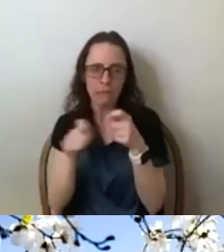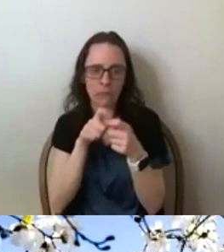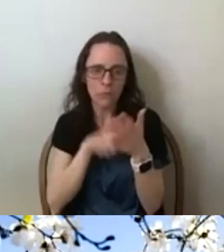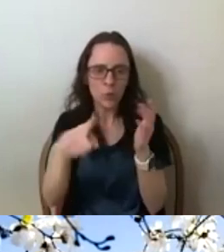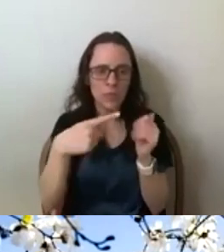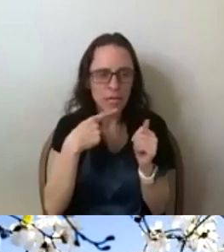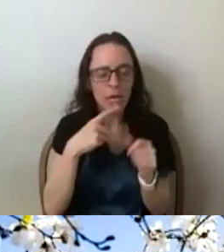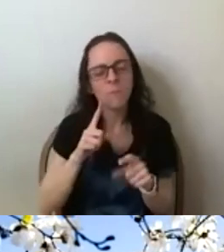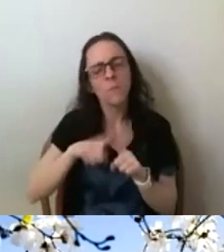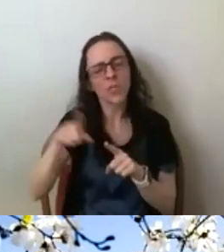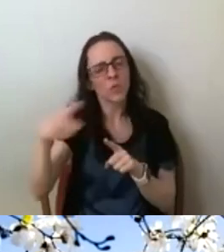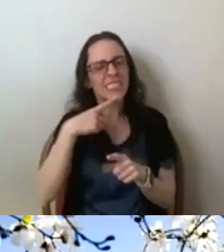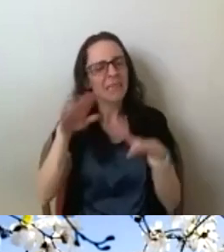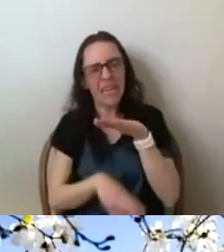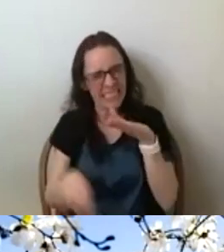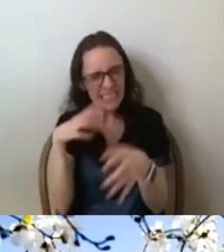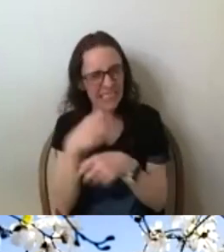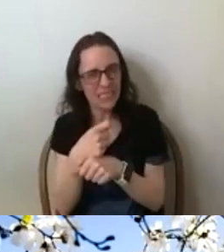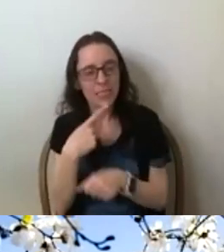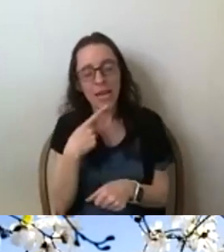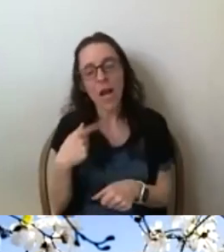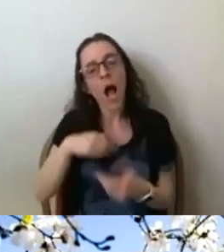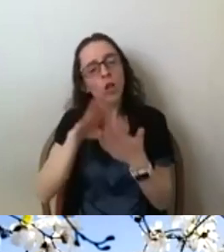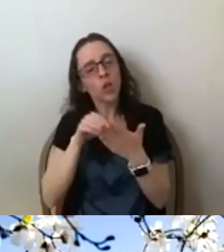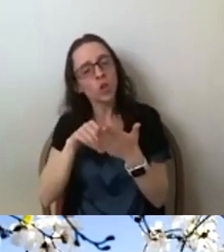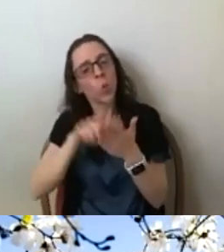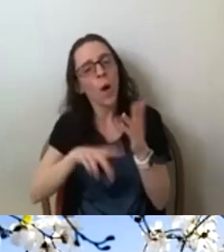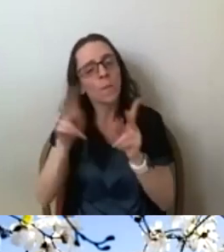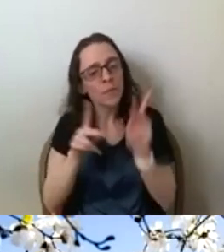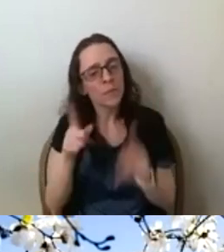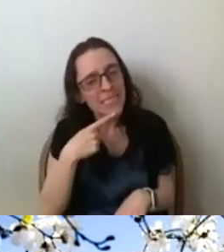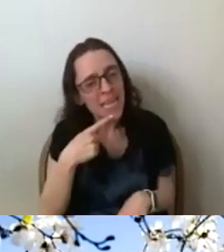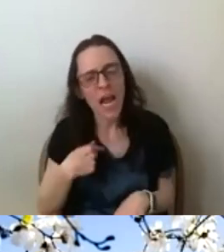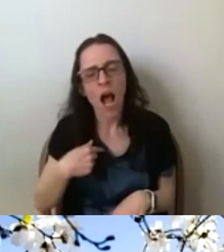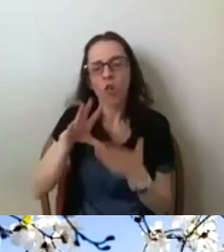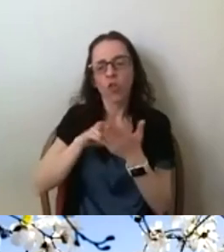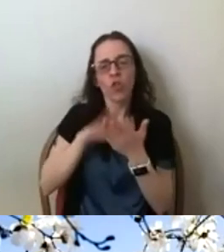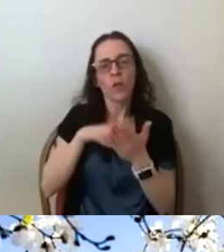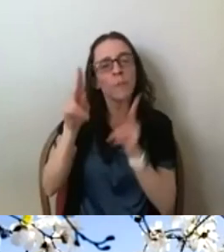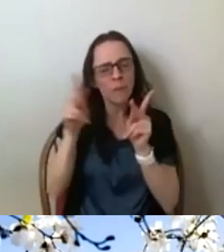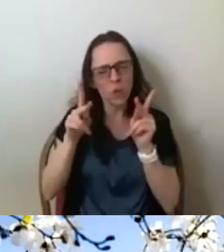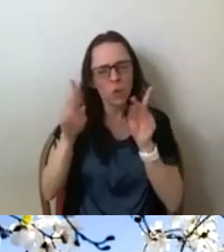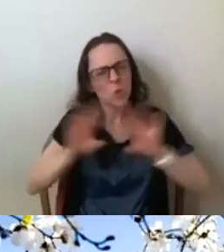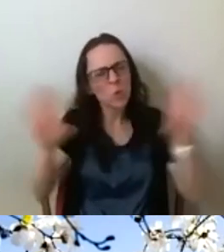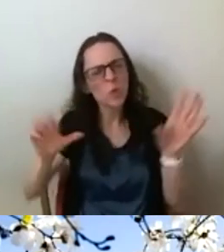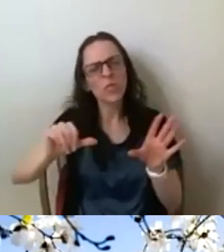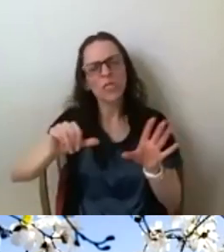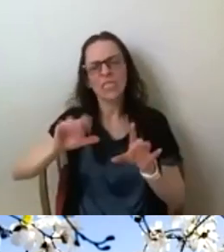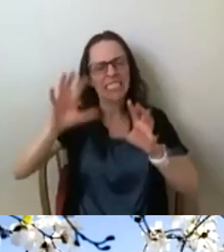all this stuff about how people felt and how people were mean to them, but I didn't learn about how